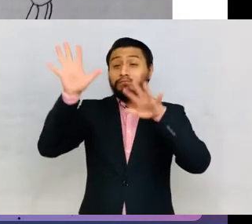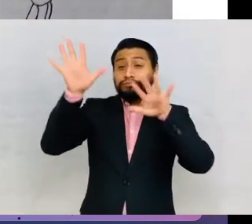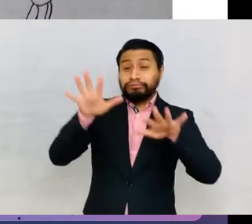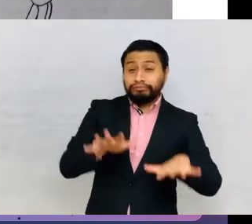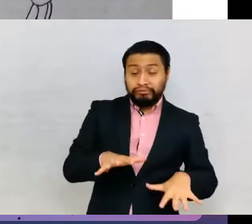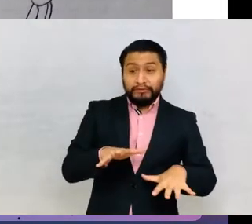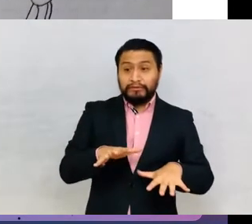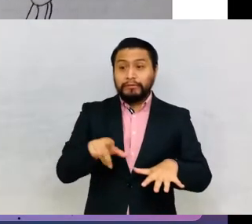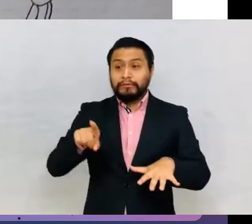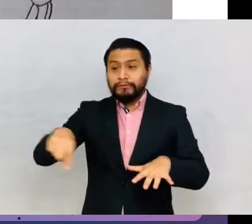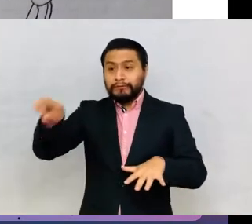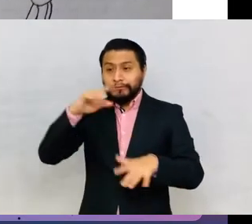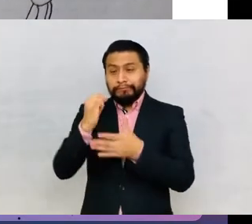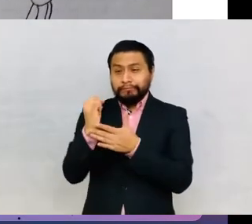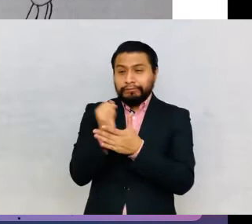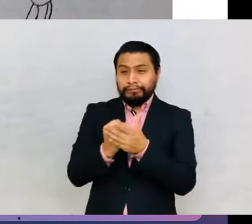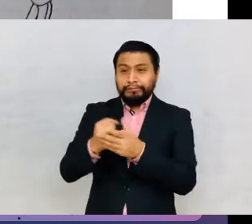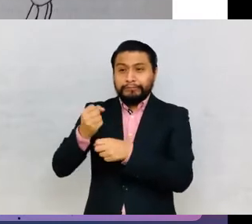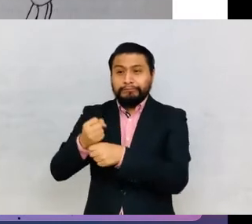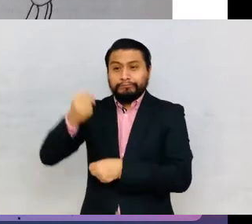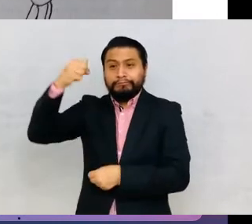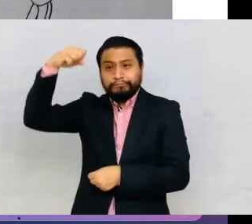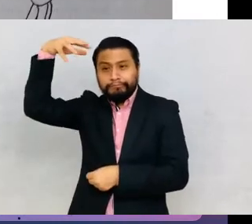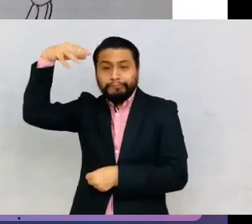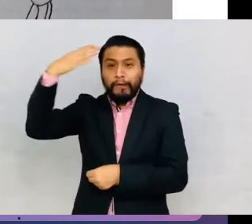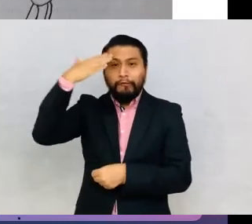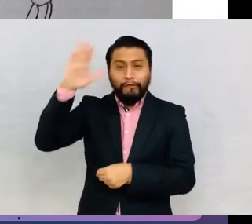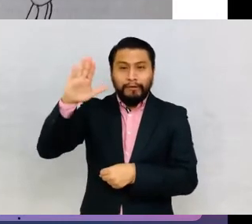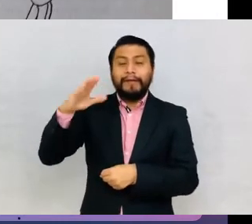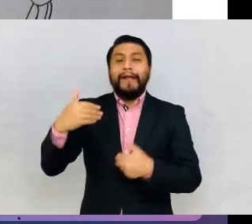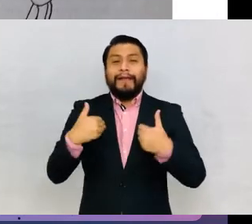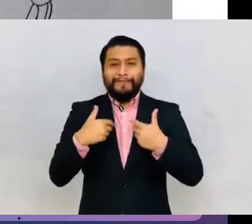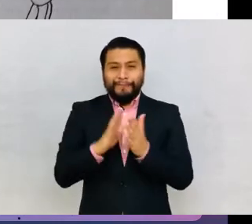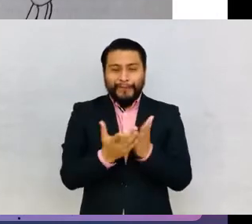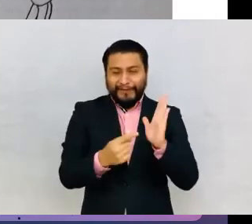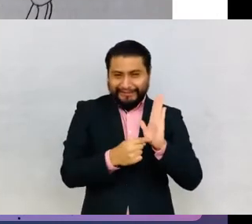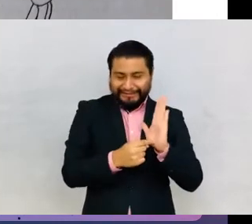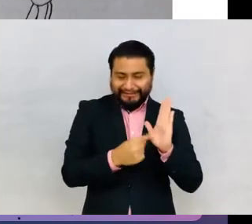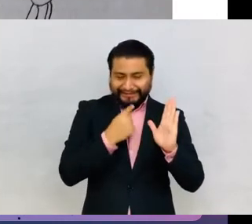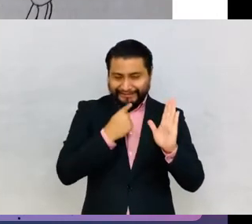are, in fact, from an original French book by Fay.